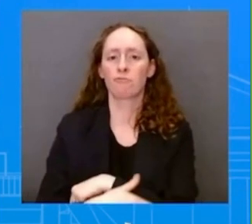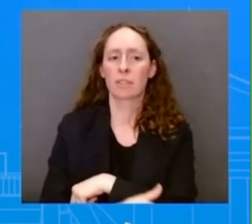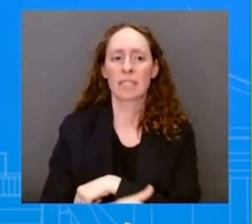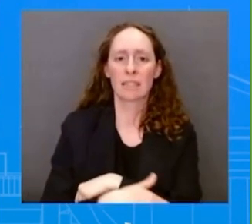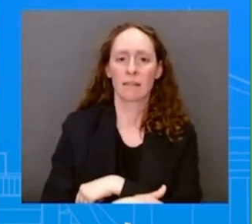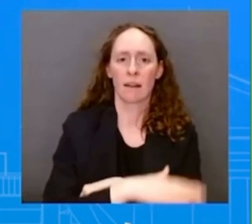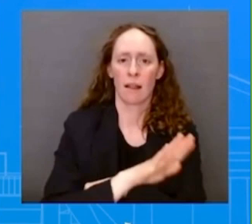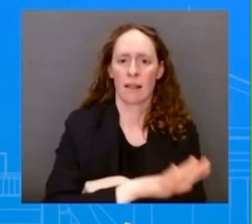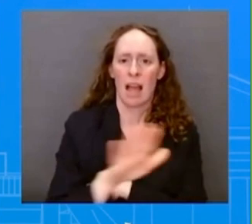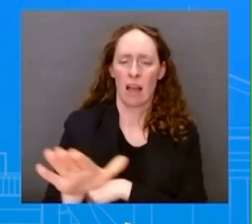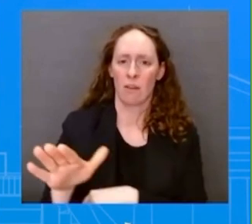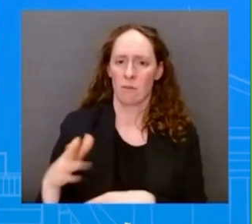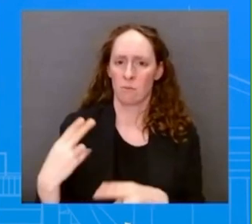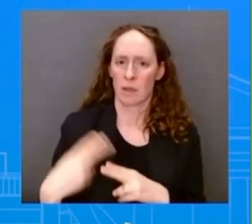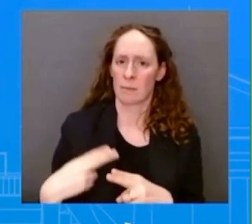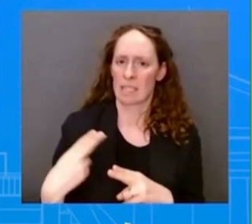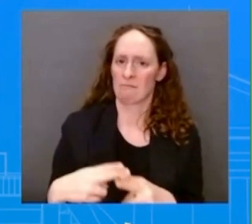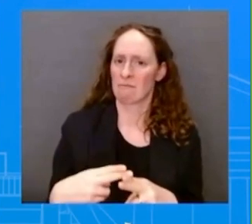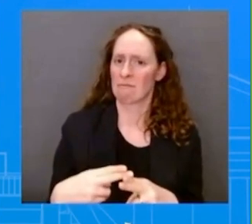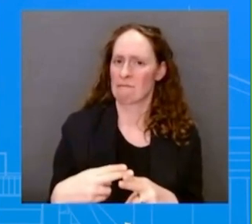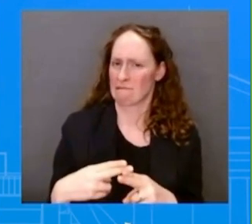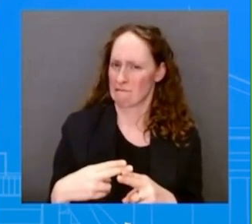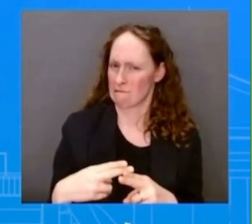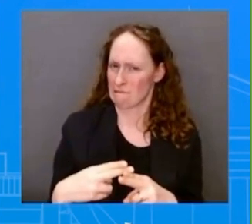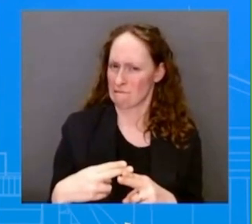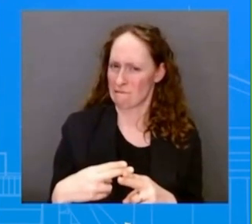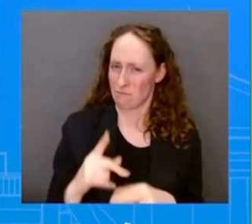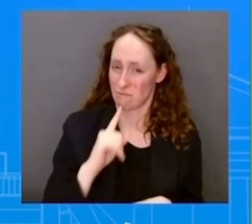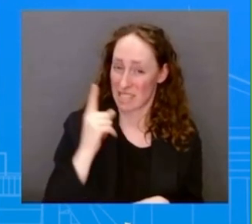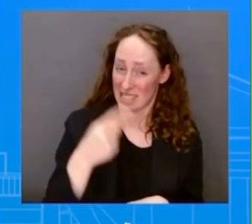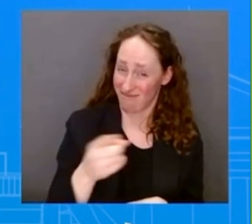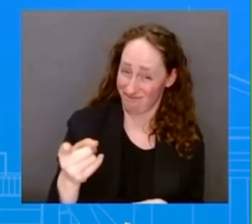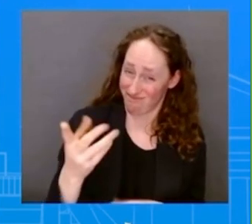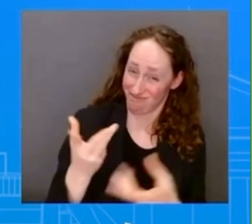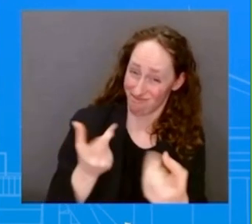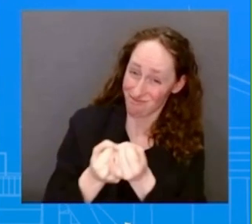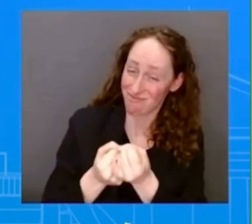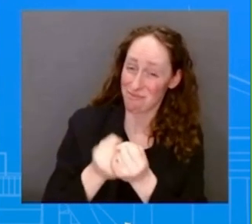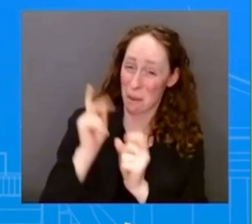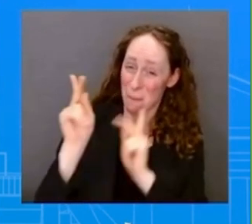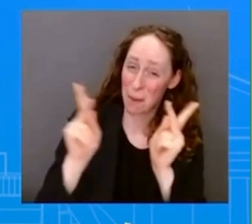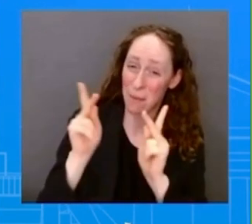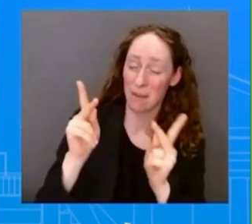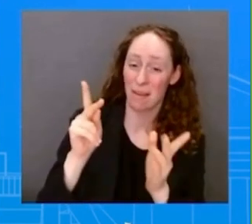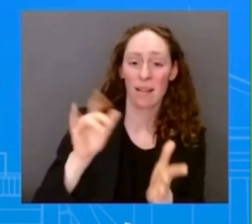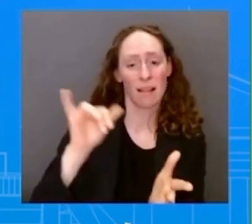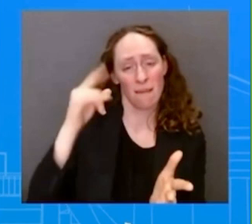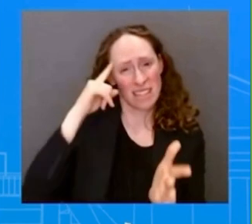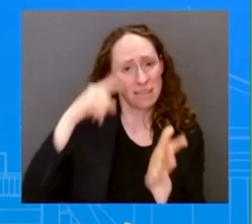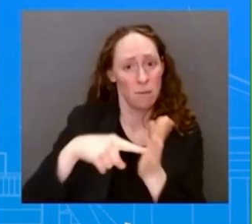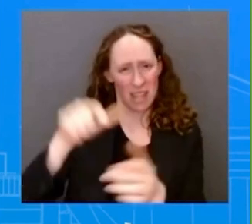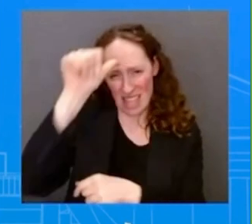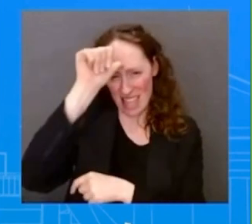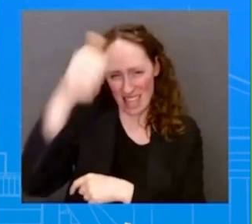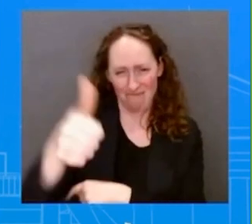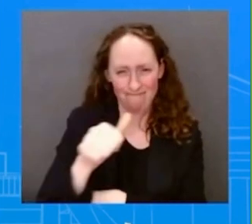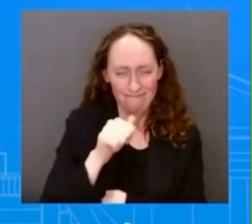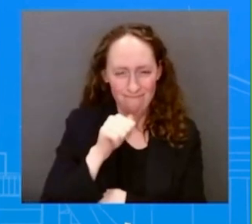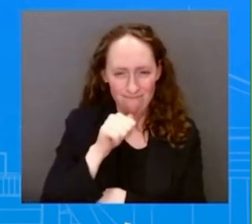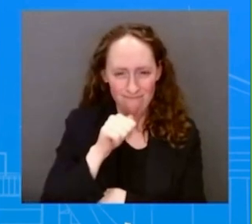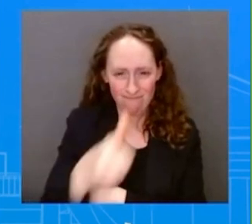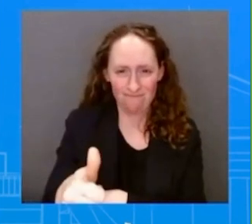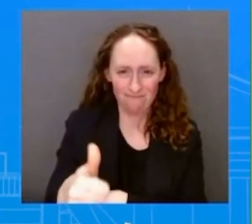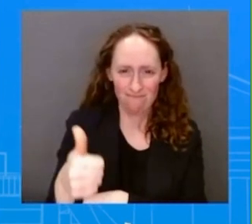in the first place? I mean, India is a participant, for example. Everything we've seen come from India since 21 cannot be argued